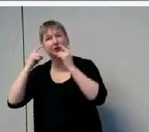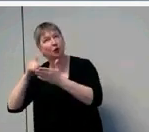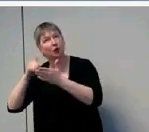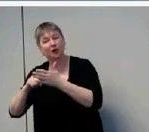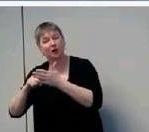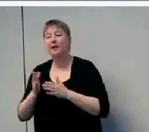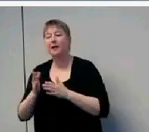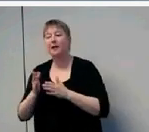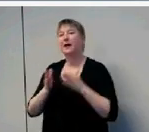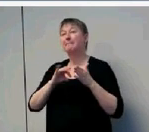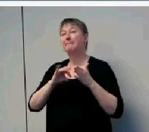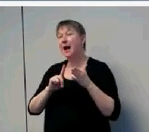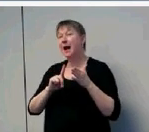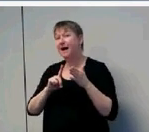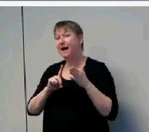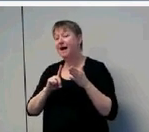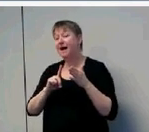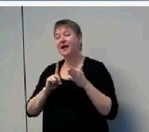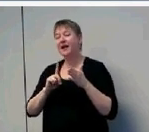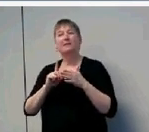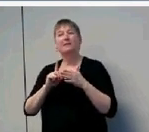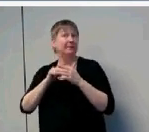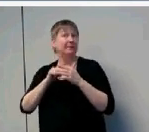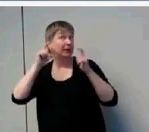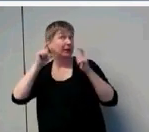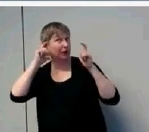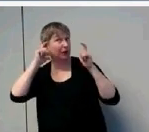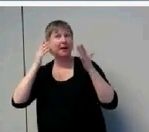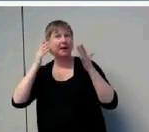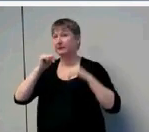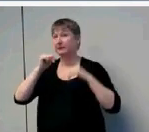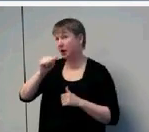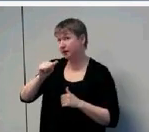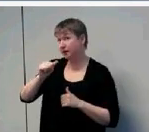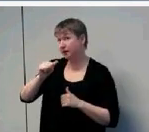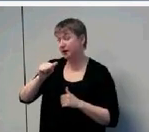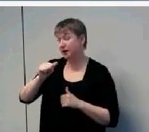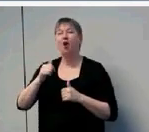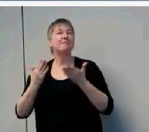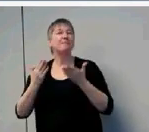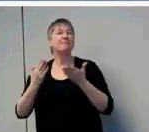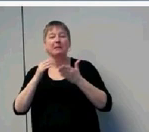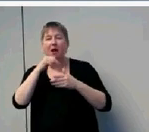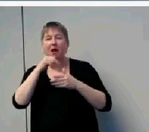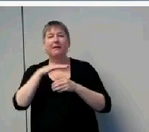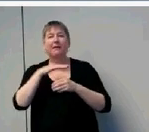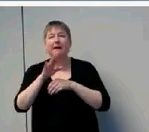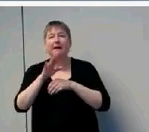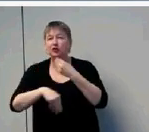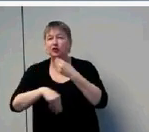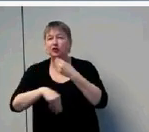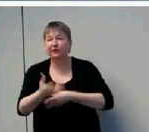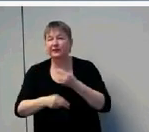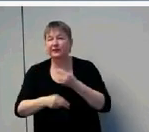mild loss may not be wearing hearing aids or may not be given services. And so they're functioning